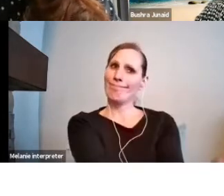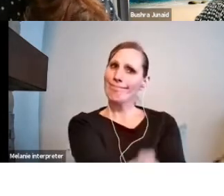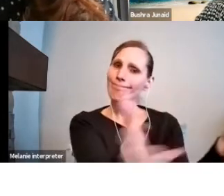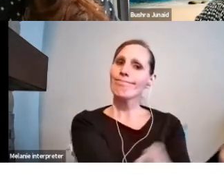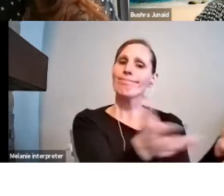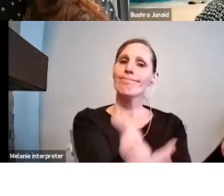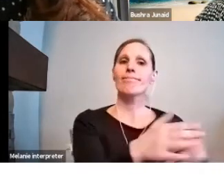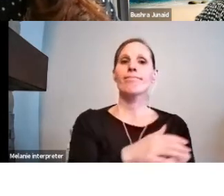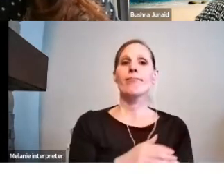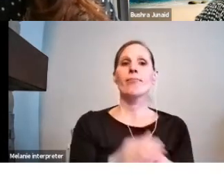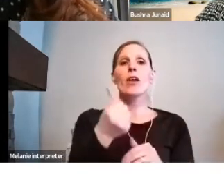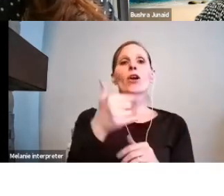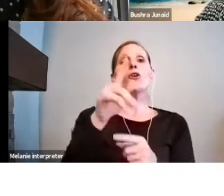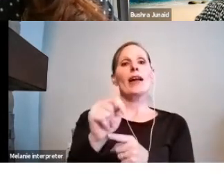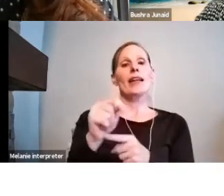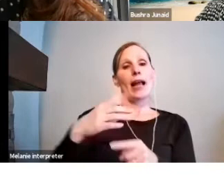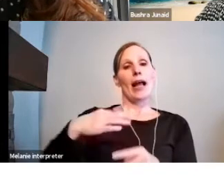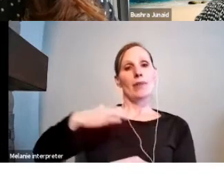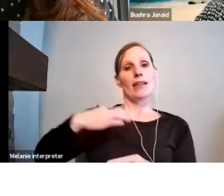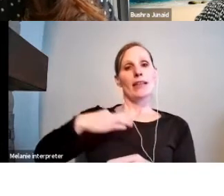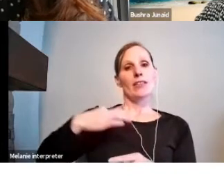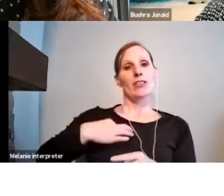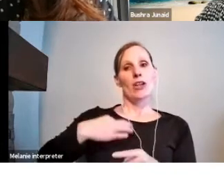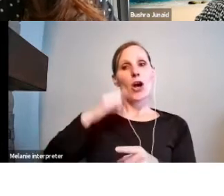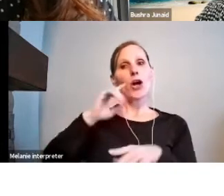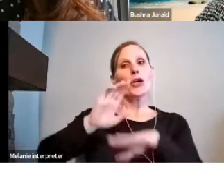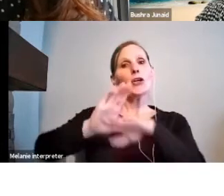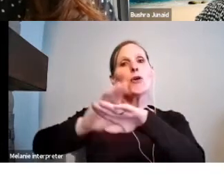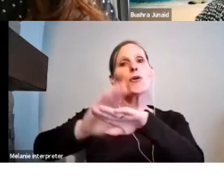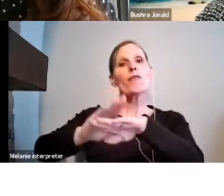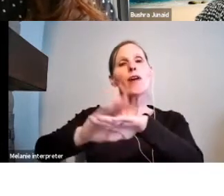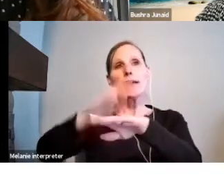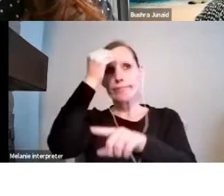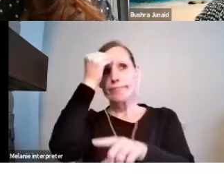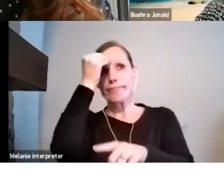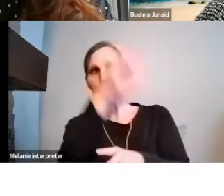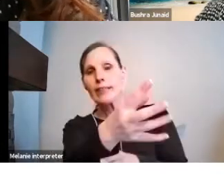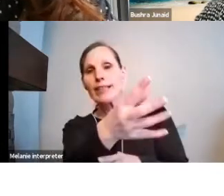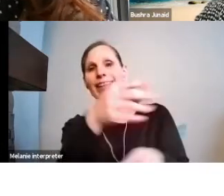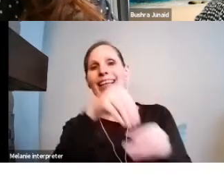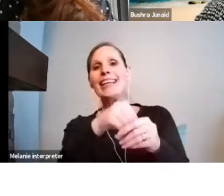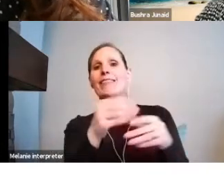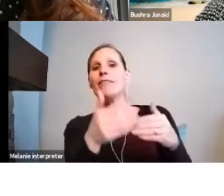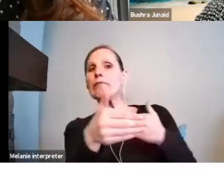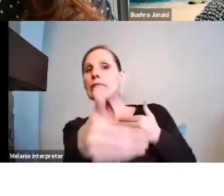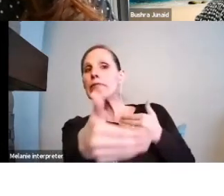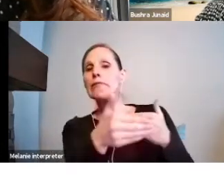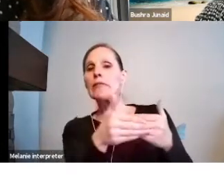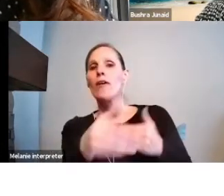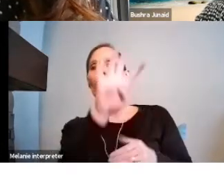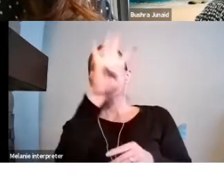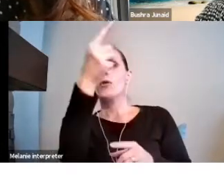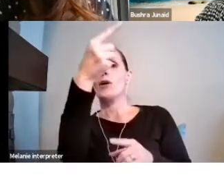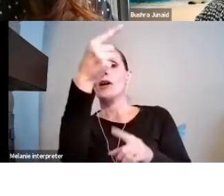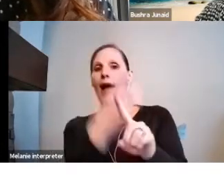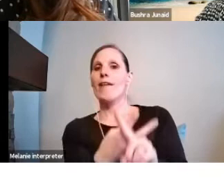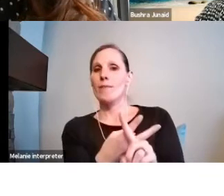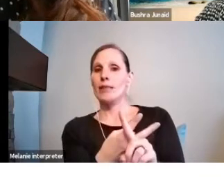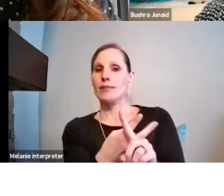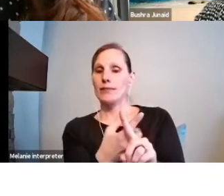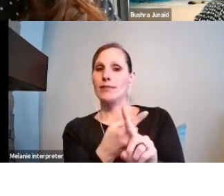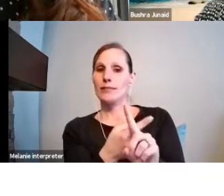Grant applicants are notified about the results of their application within four and a half months from the program deadline.